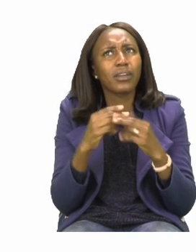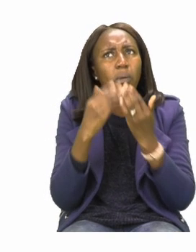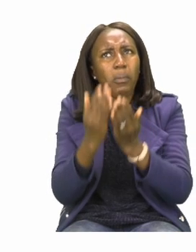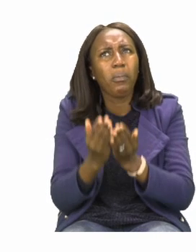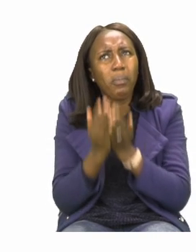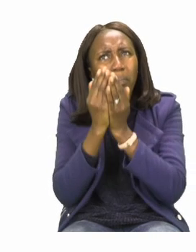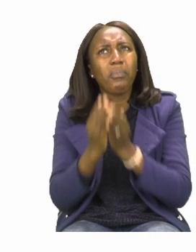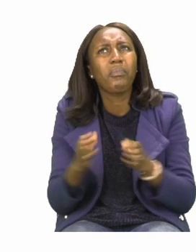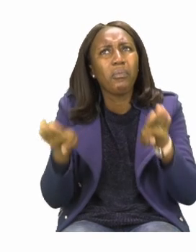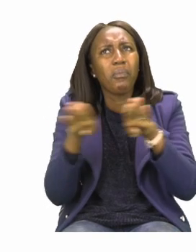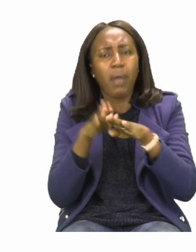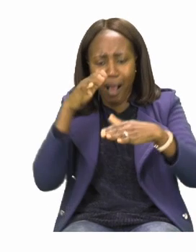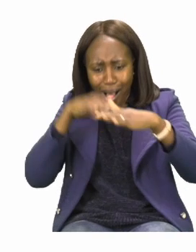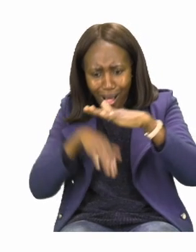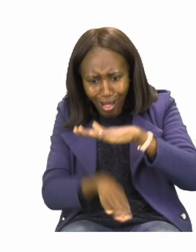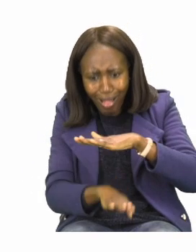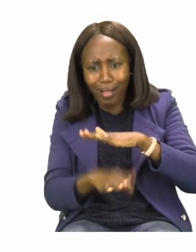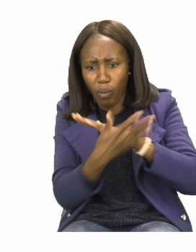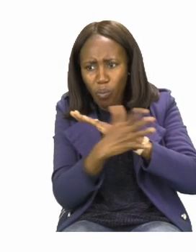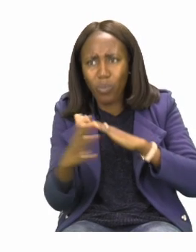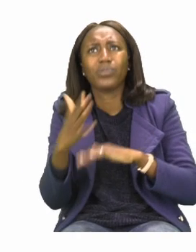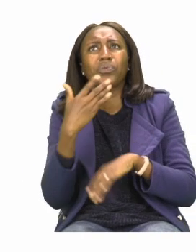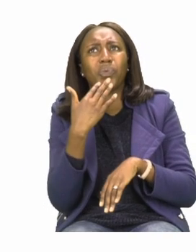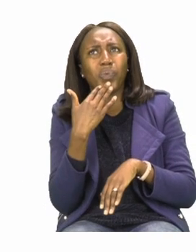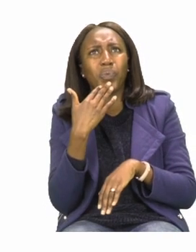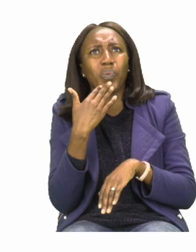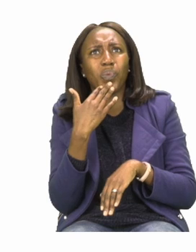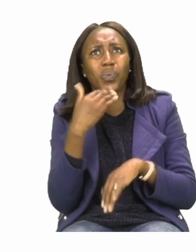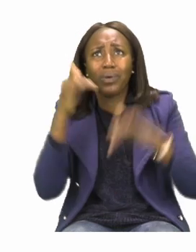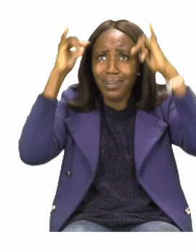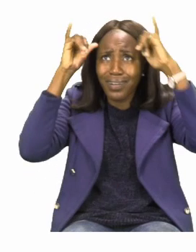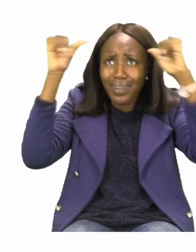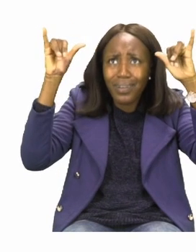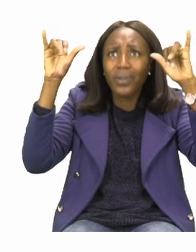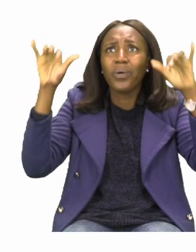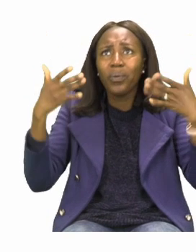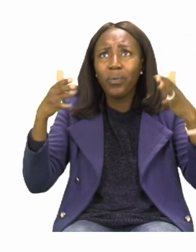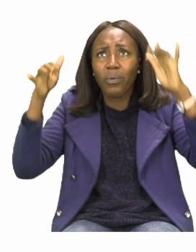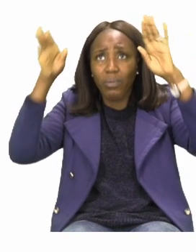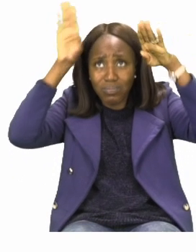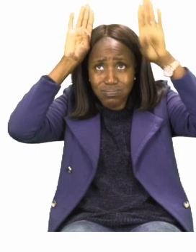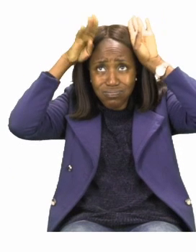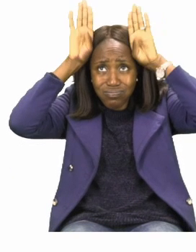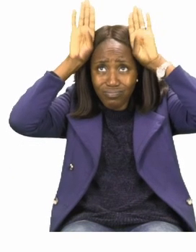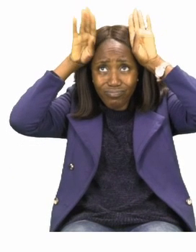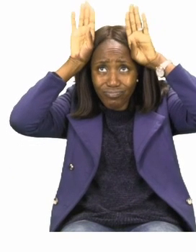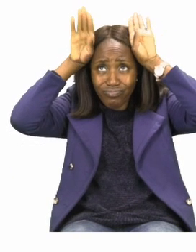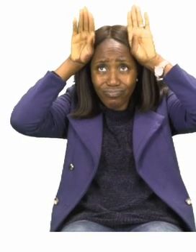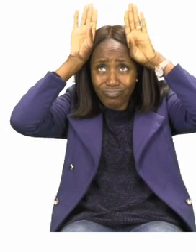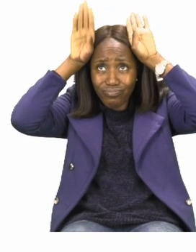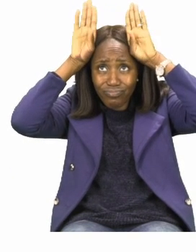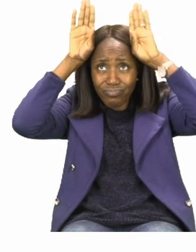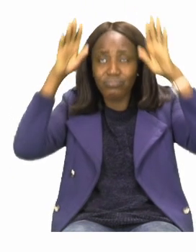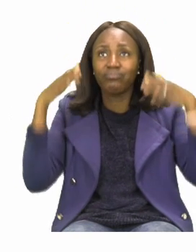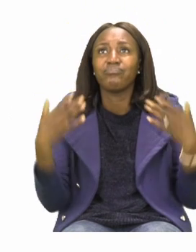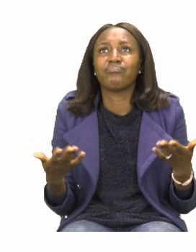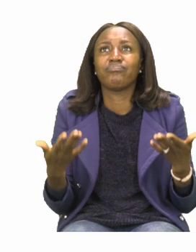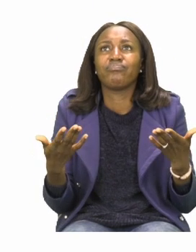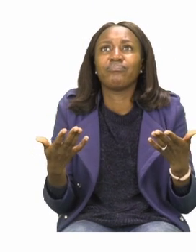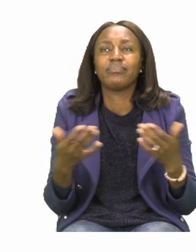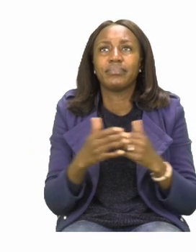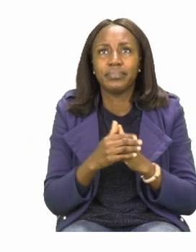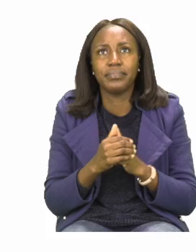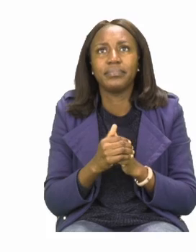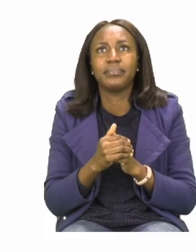Let's now try and use some of the words to start our story. So, the words that I